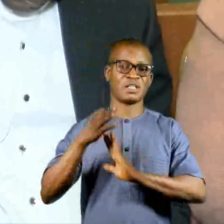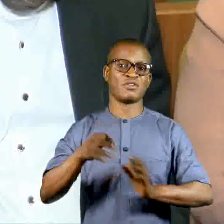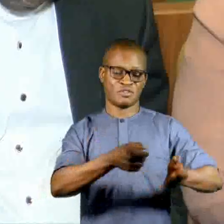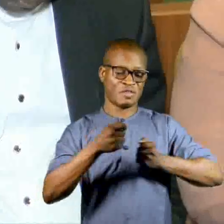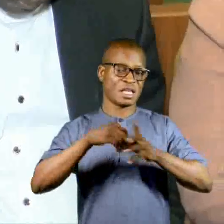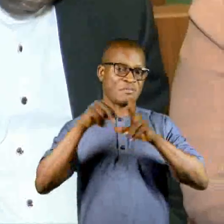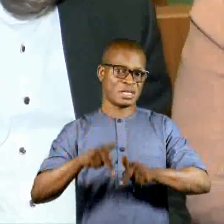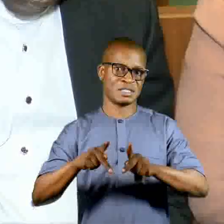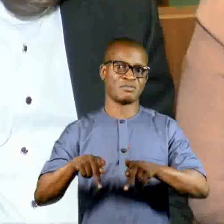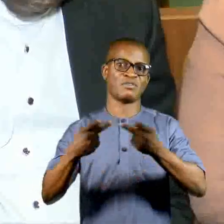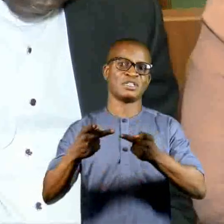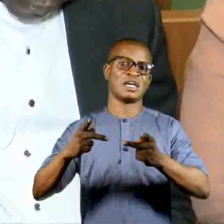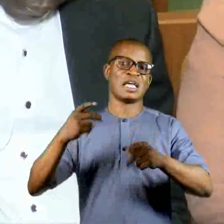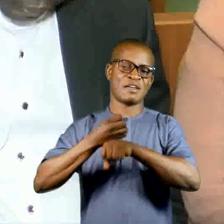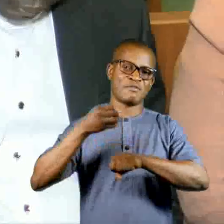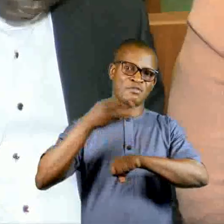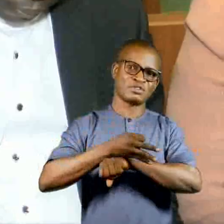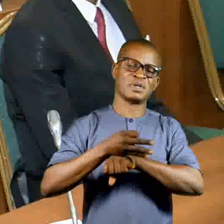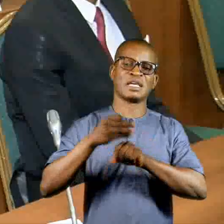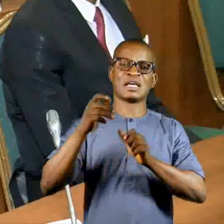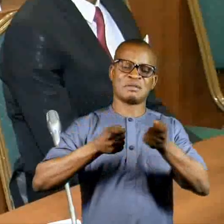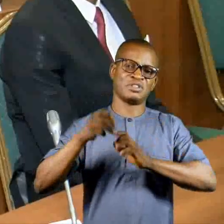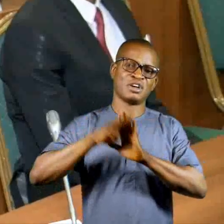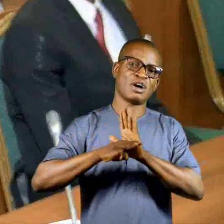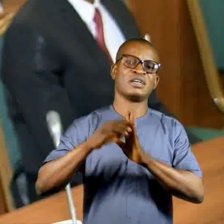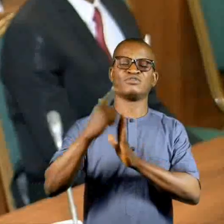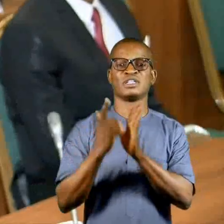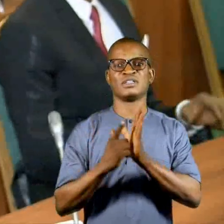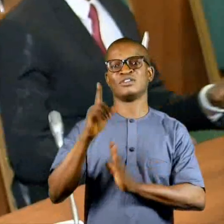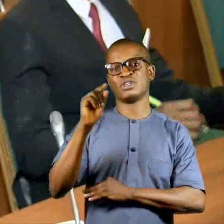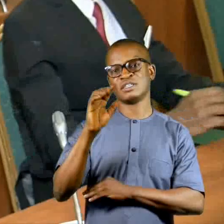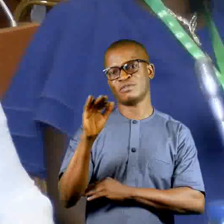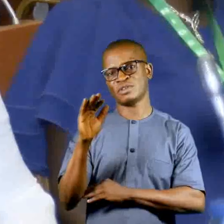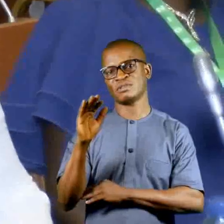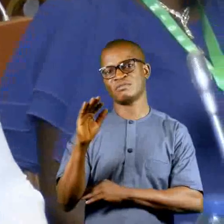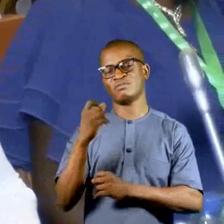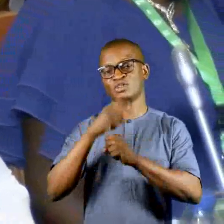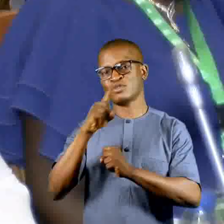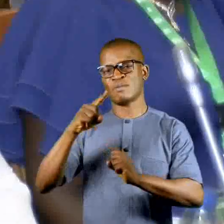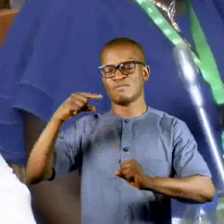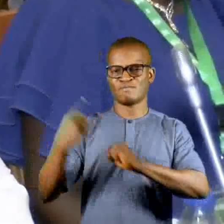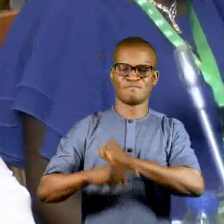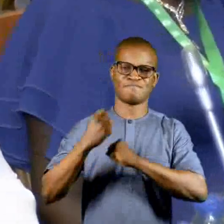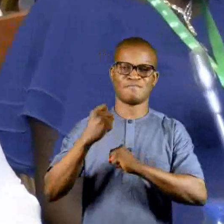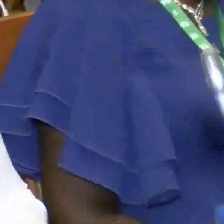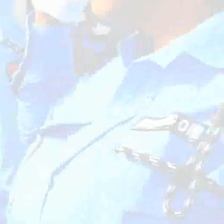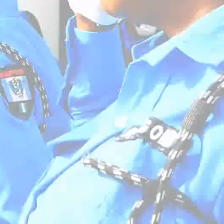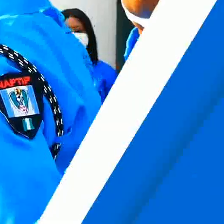in Persons, Prohibition, Enforcement, and Administration Act 2015 will ensure stiffer penalties for offenders.